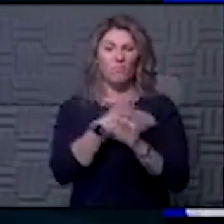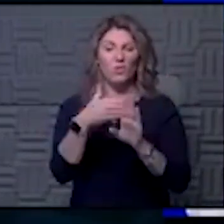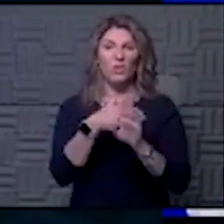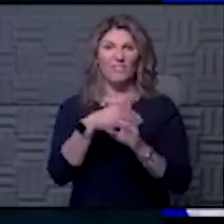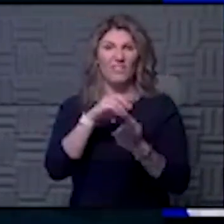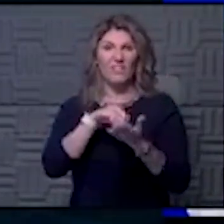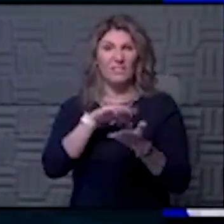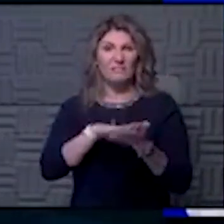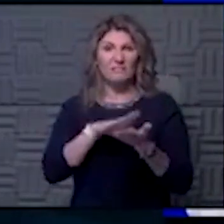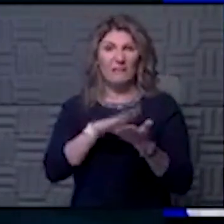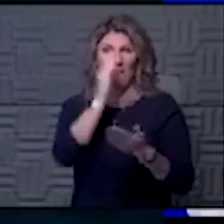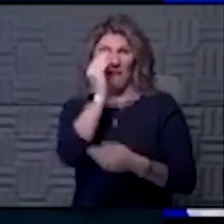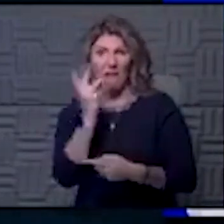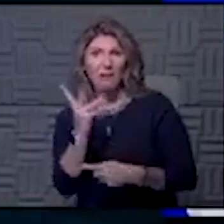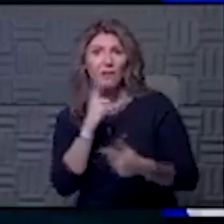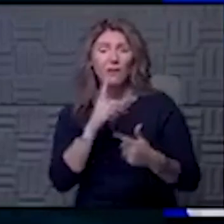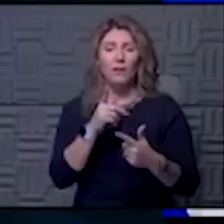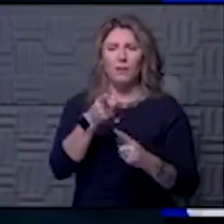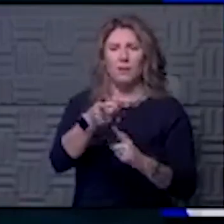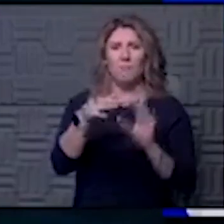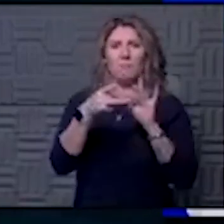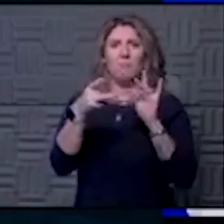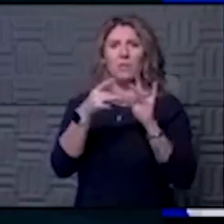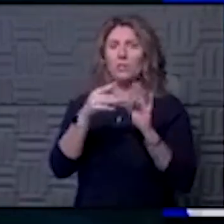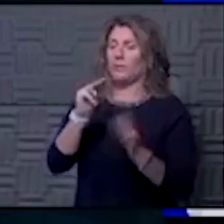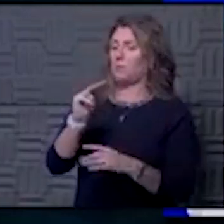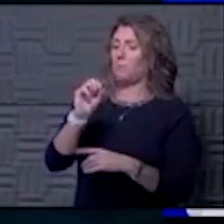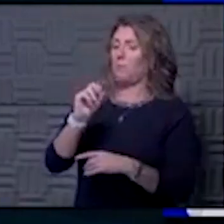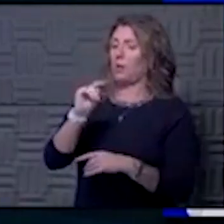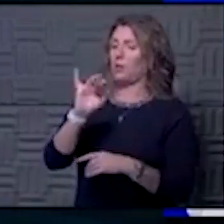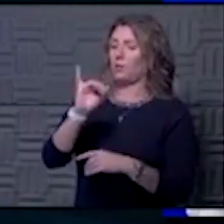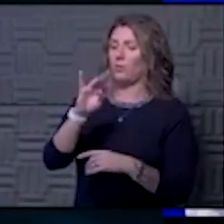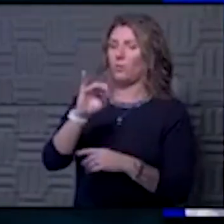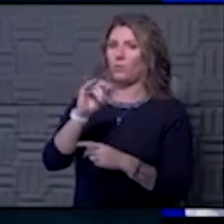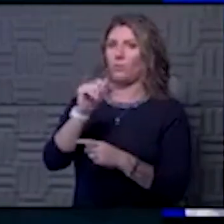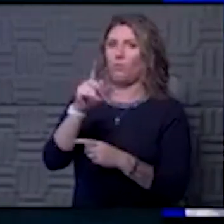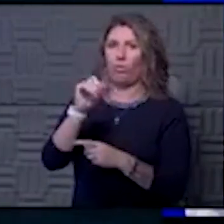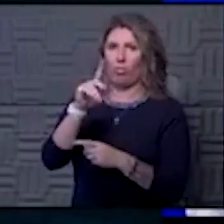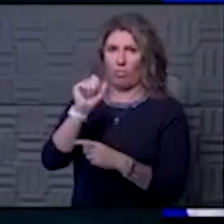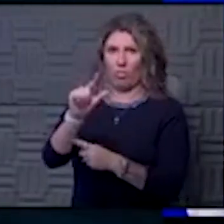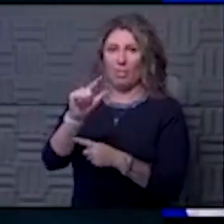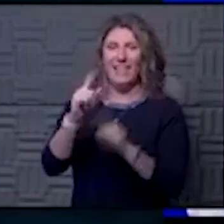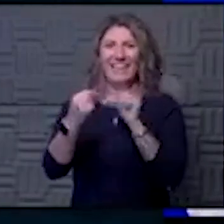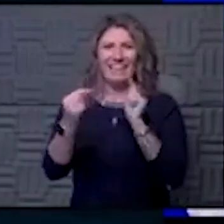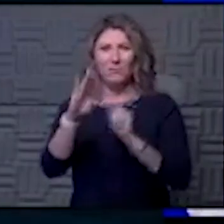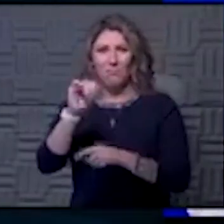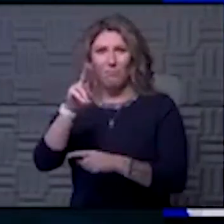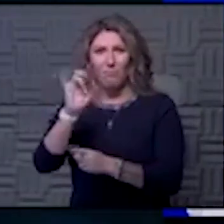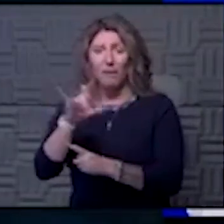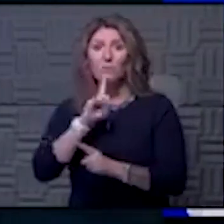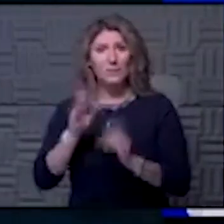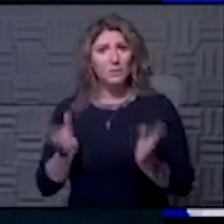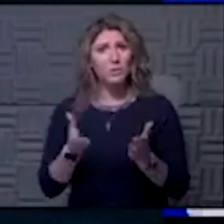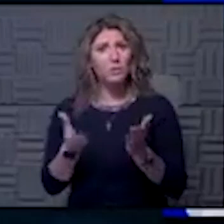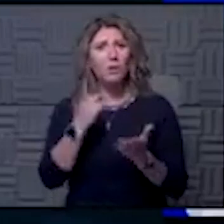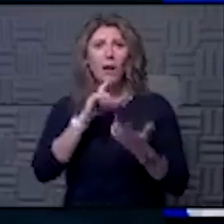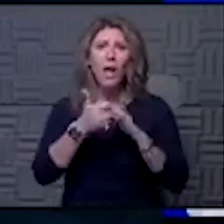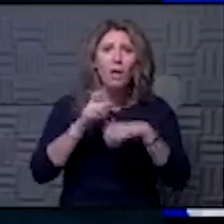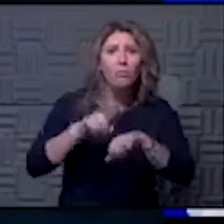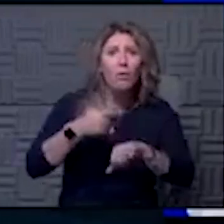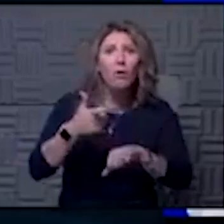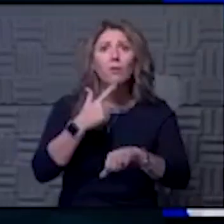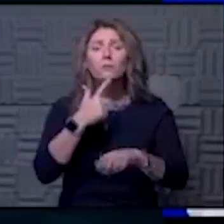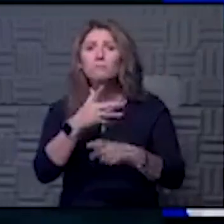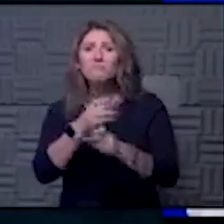vaccine and especially, as he pointed out, the monoclonal antibody therapy was encouraging. And how long do you think it would take